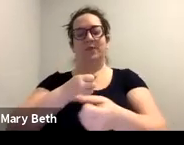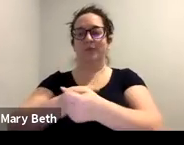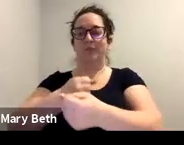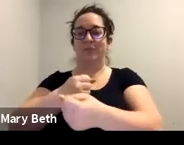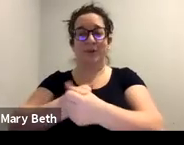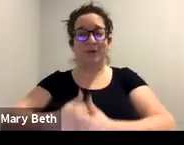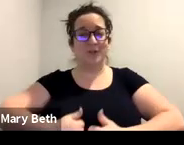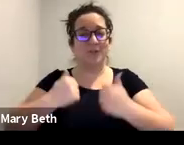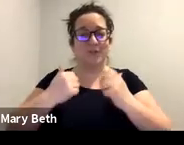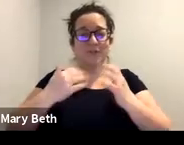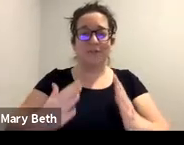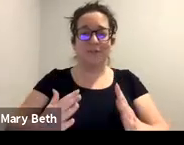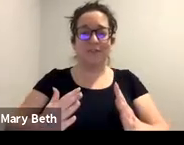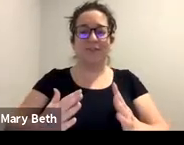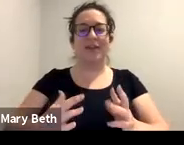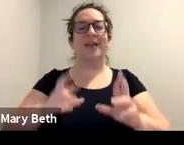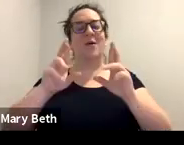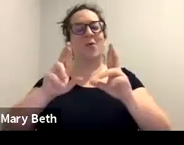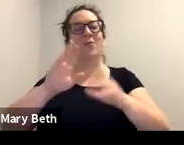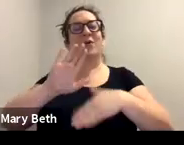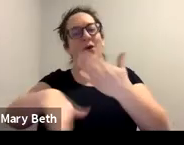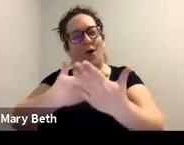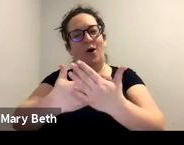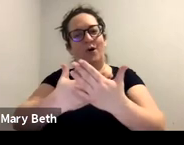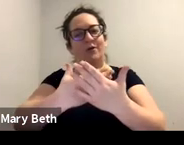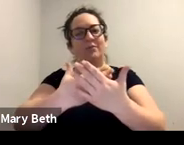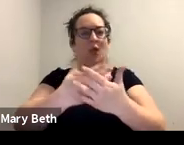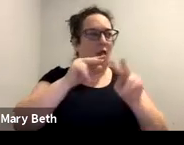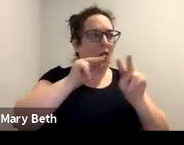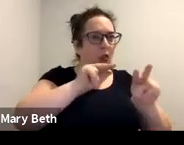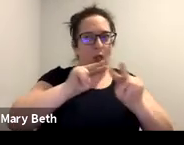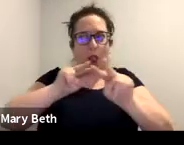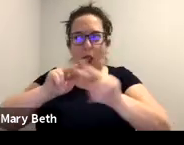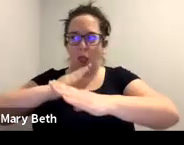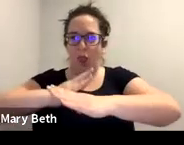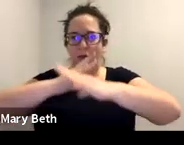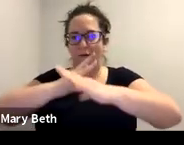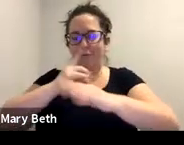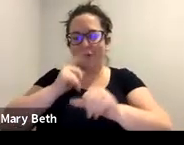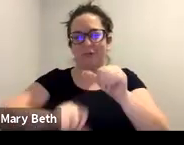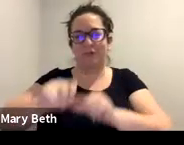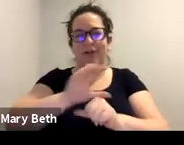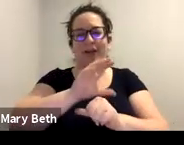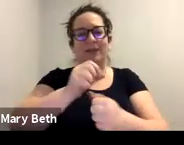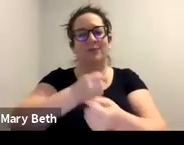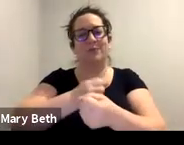And I hope that we all look out for each other and support each other. And, um, that's it. Any questions?